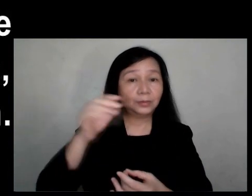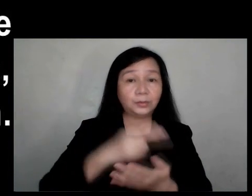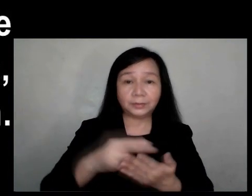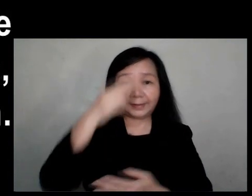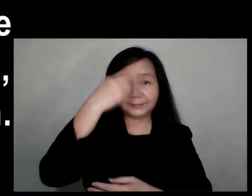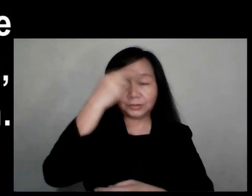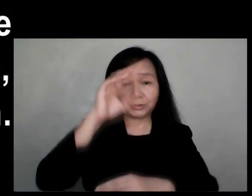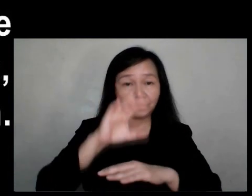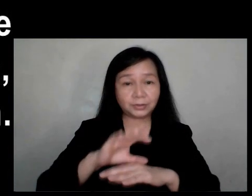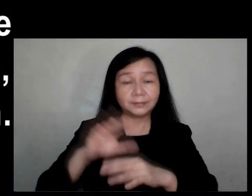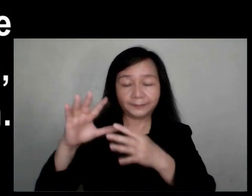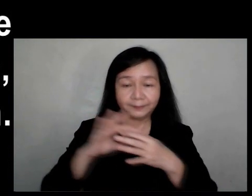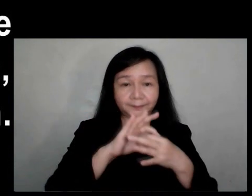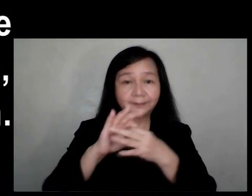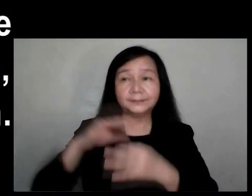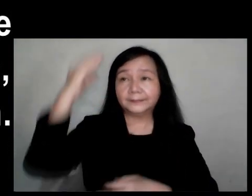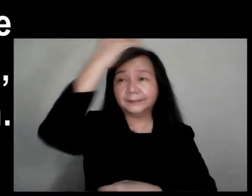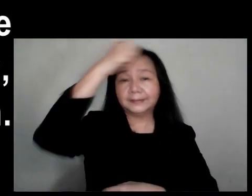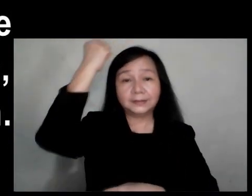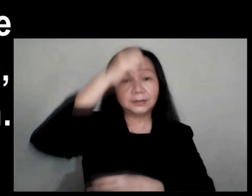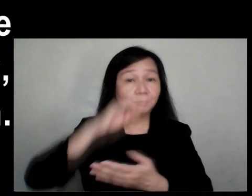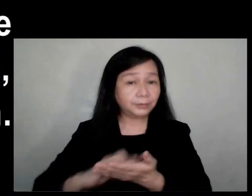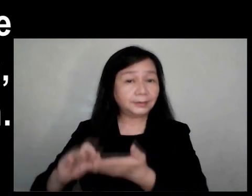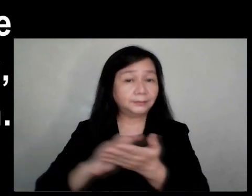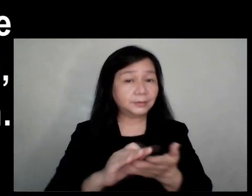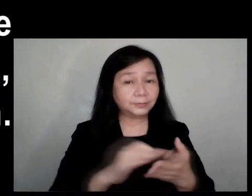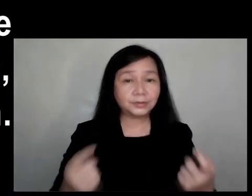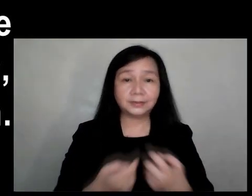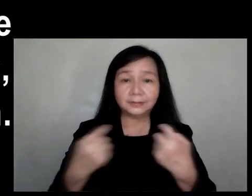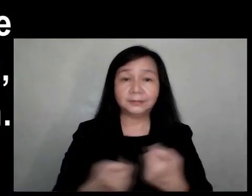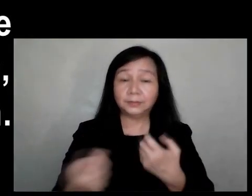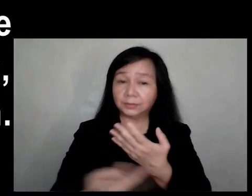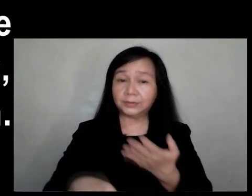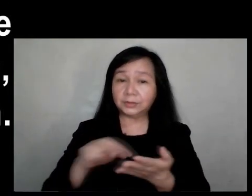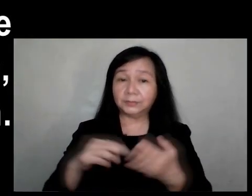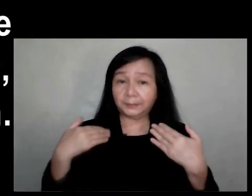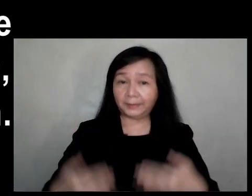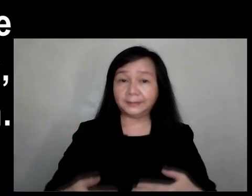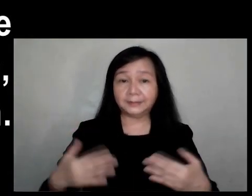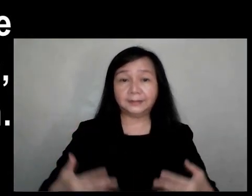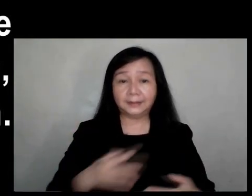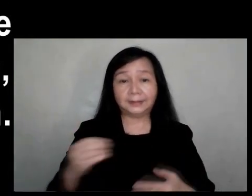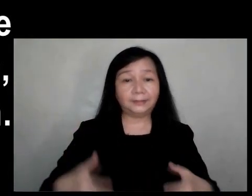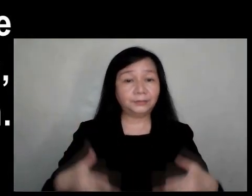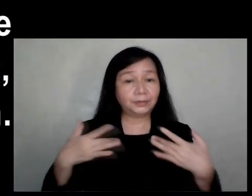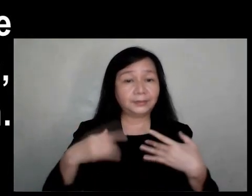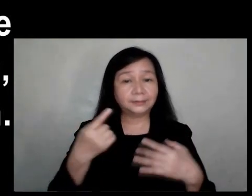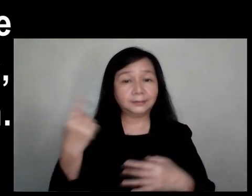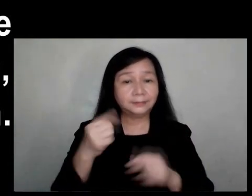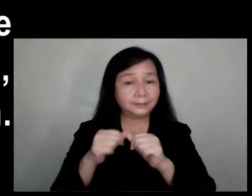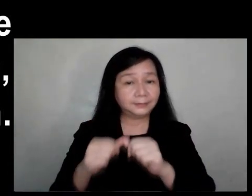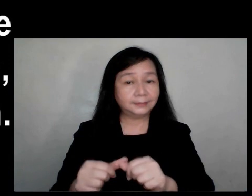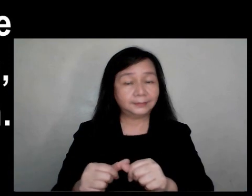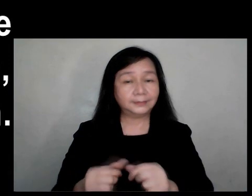the Holy Spirit, the Holy Catholic Church, the communion of saints, the forgiveness of sins, the resurrection of the body,